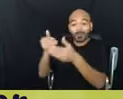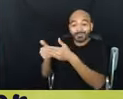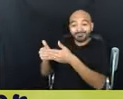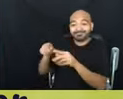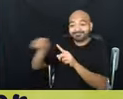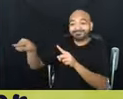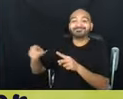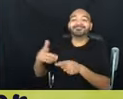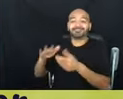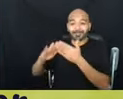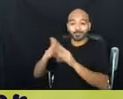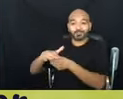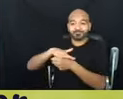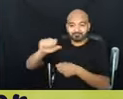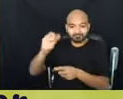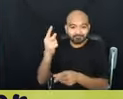Yeah.